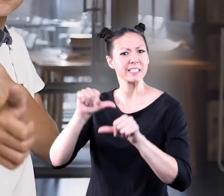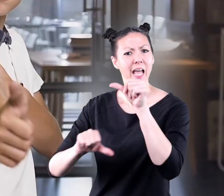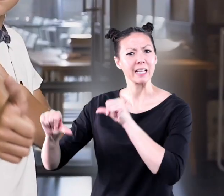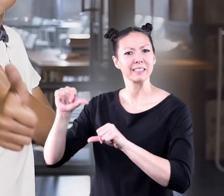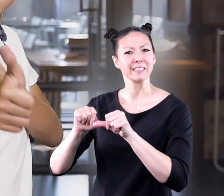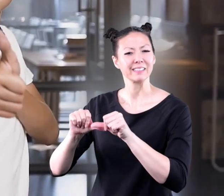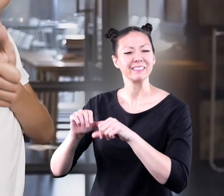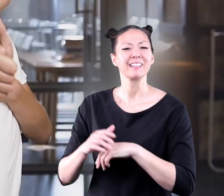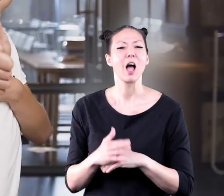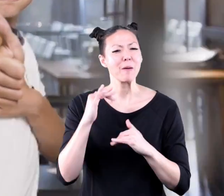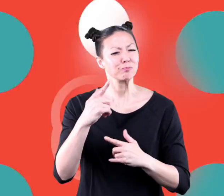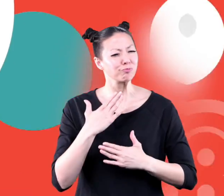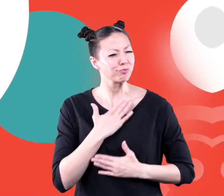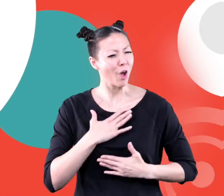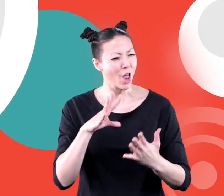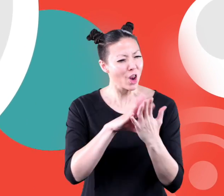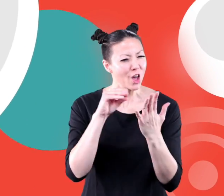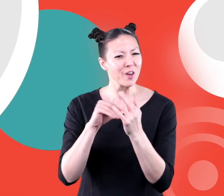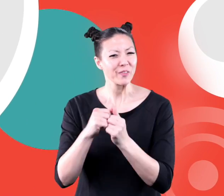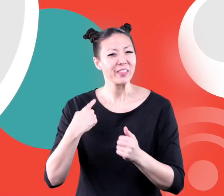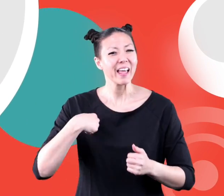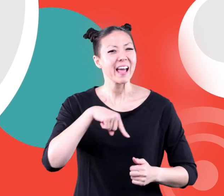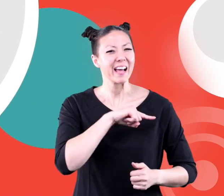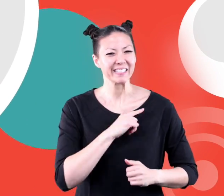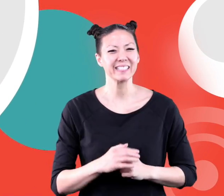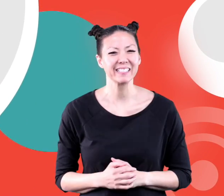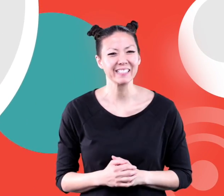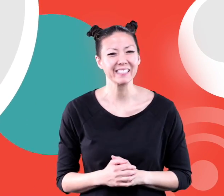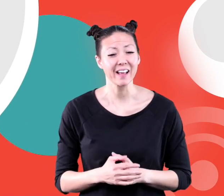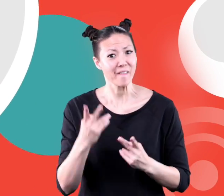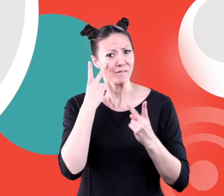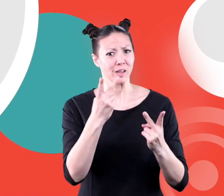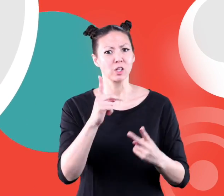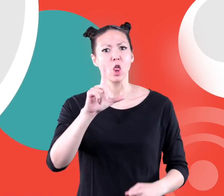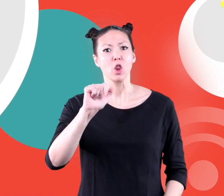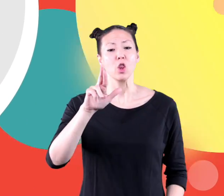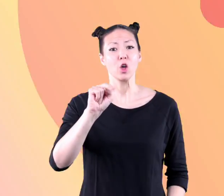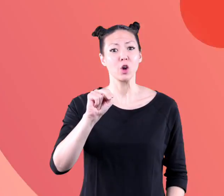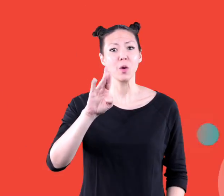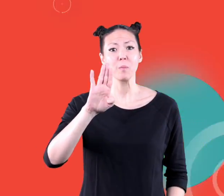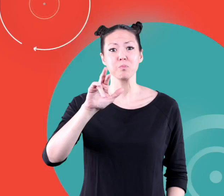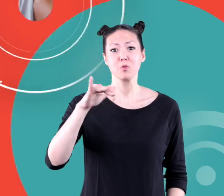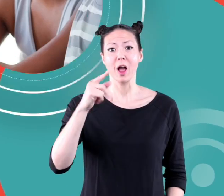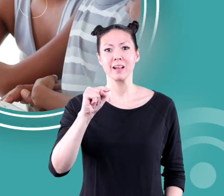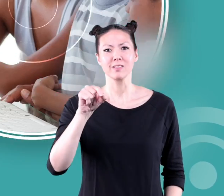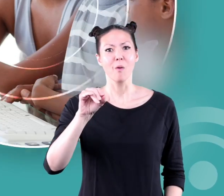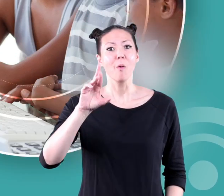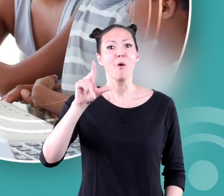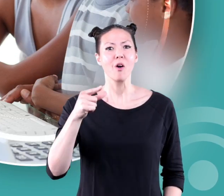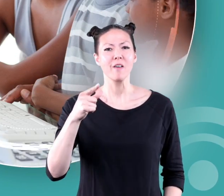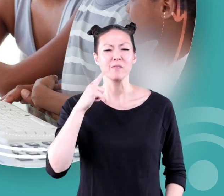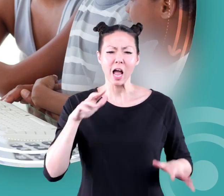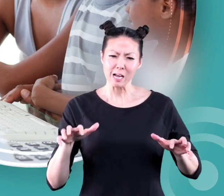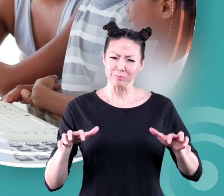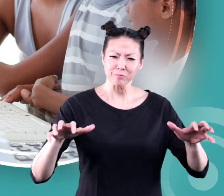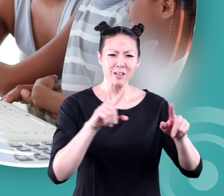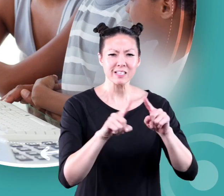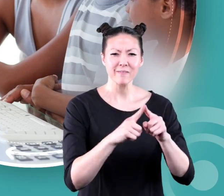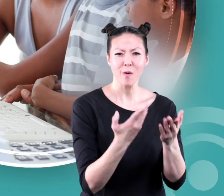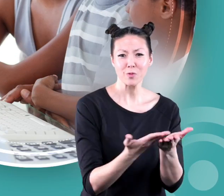to becoming a scientist hope you had fun learning with us visit us at learnbright.org